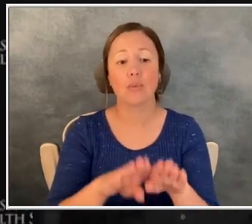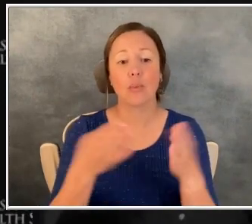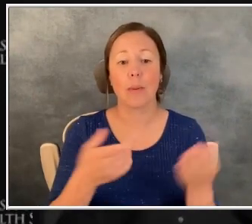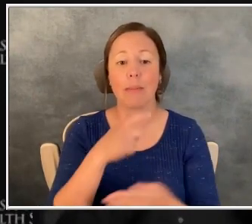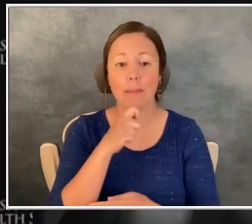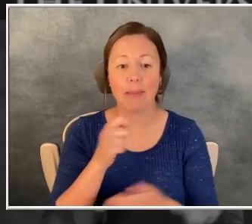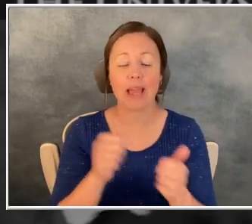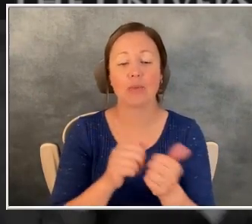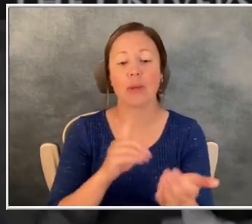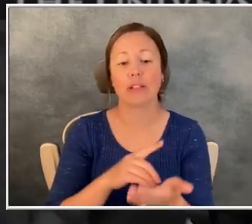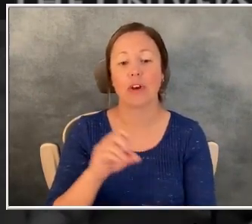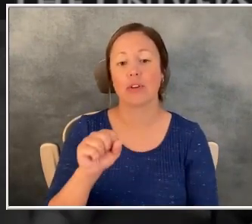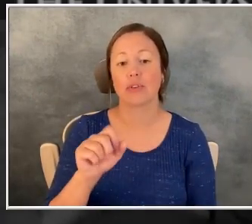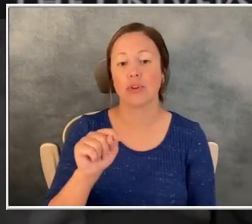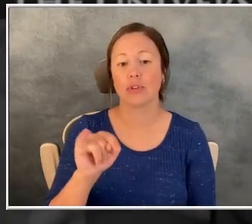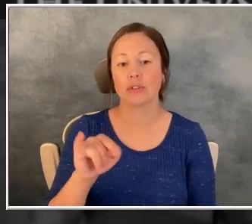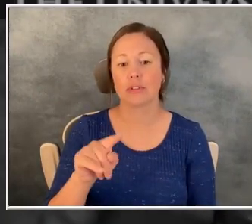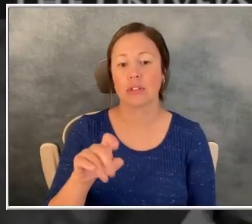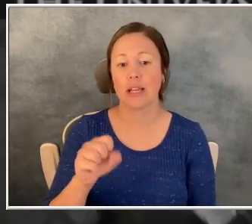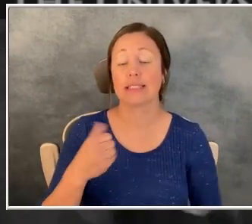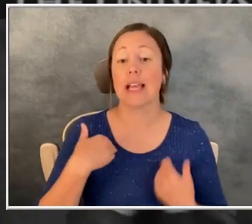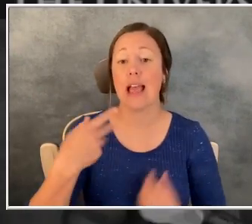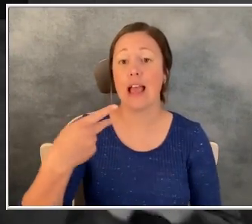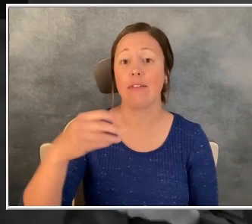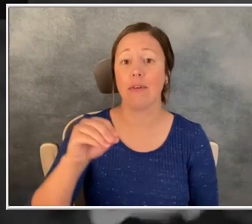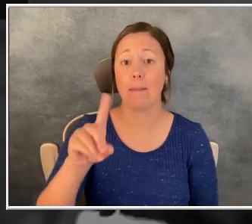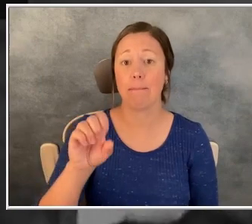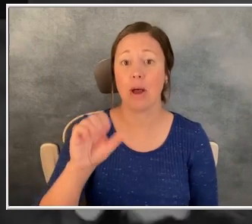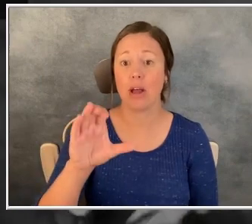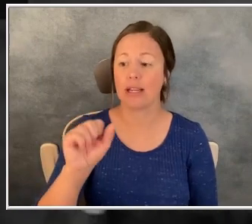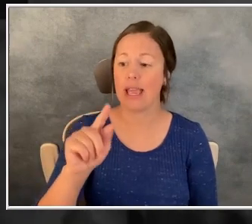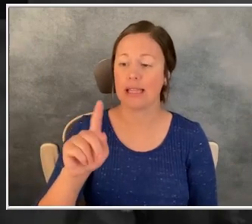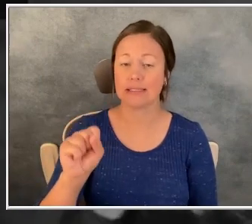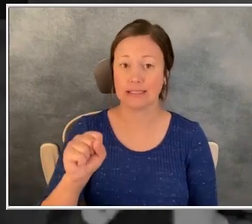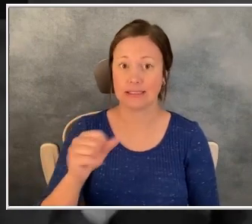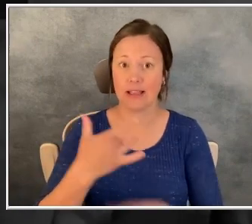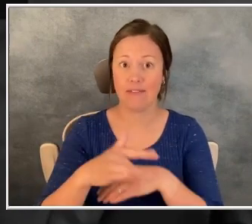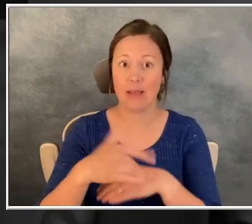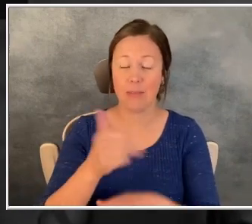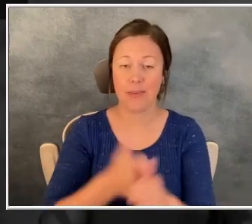Dr. Steid's podcasts. Now everywhere podcasts are available.